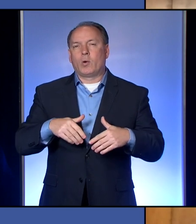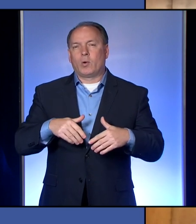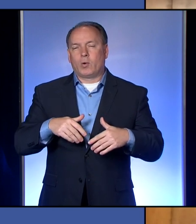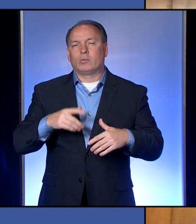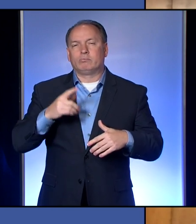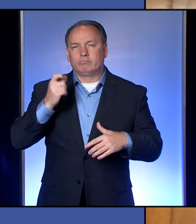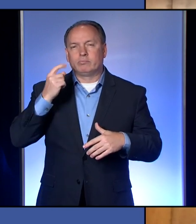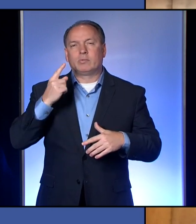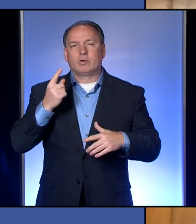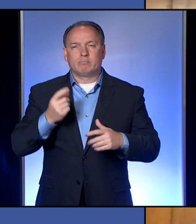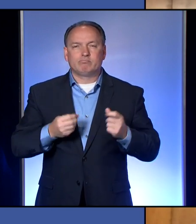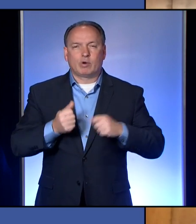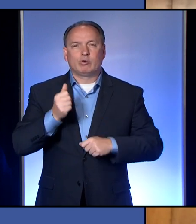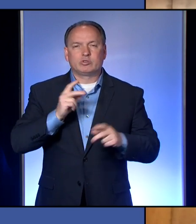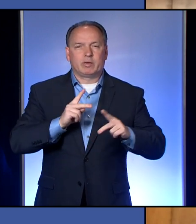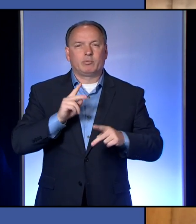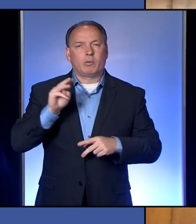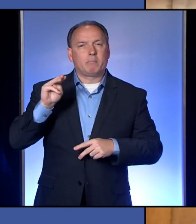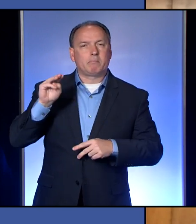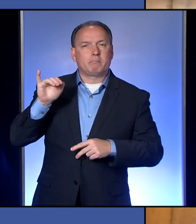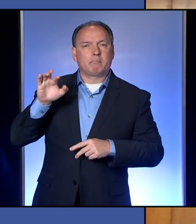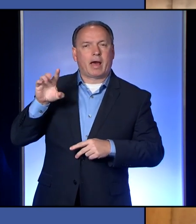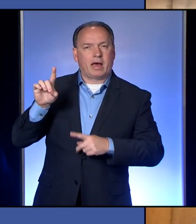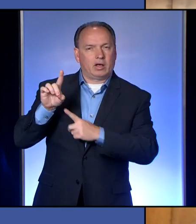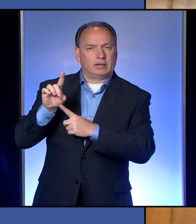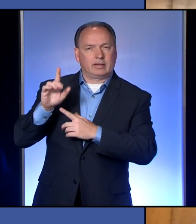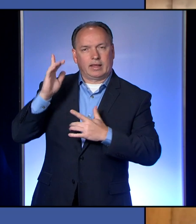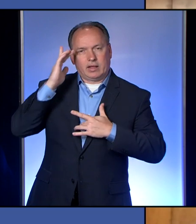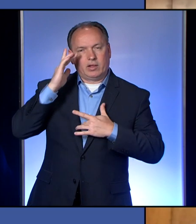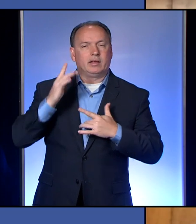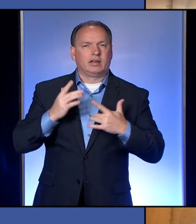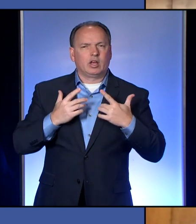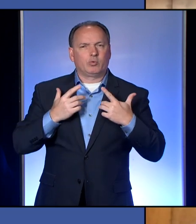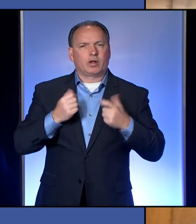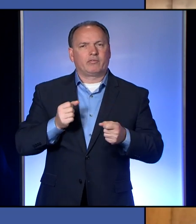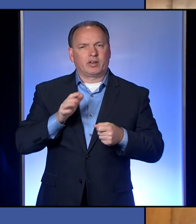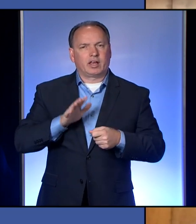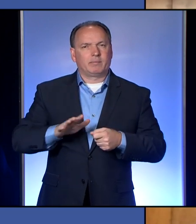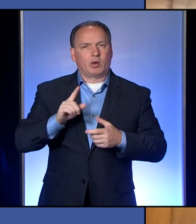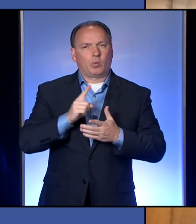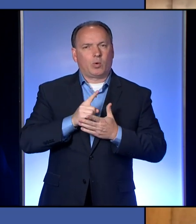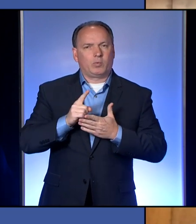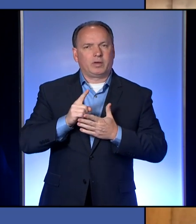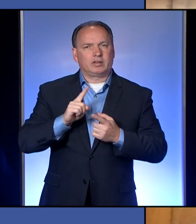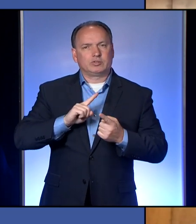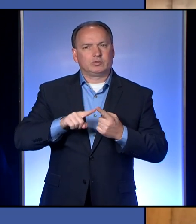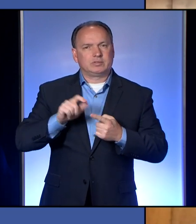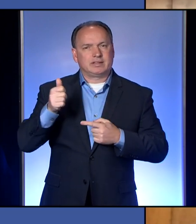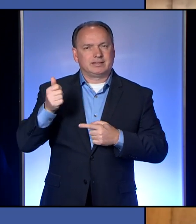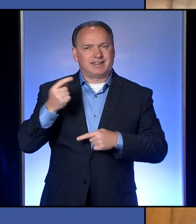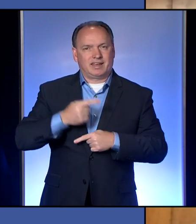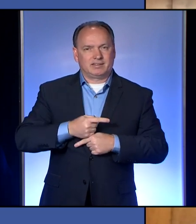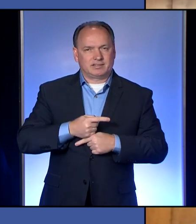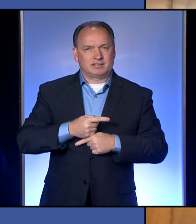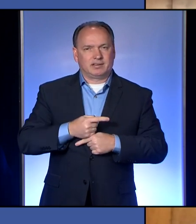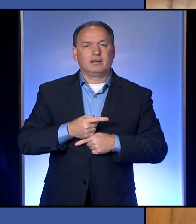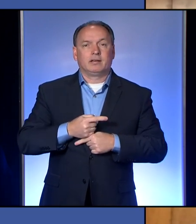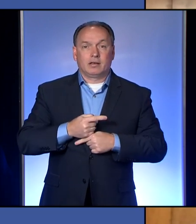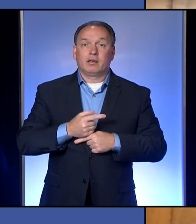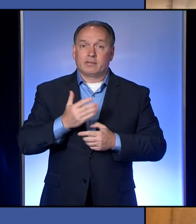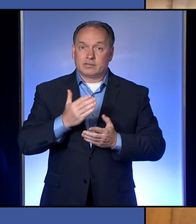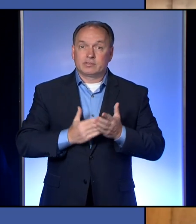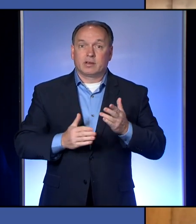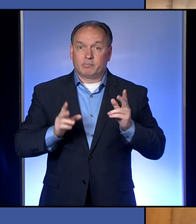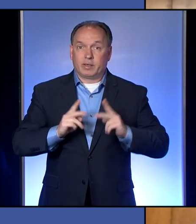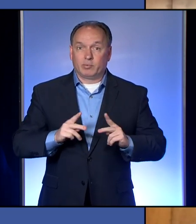and recover in terms of feeling well within a week or 10 days. There are clearly people in